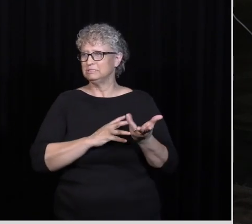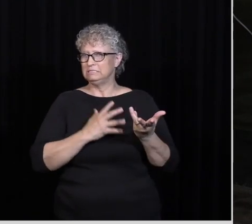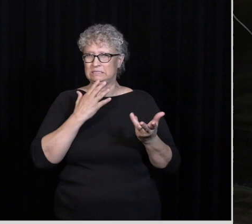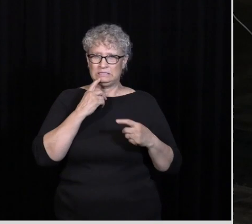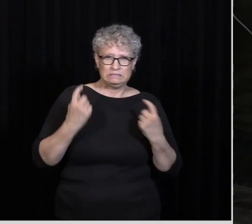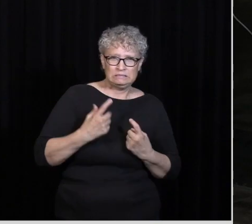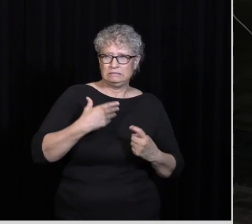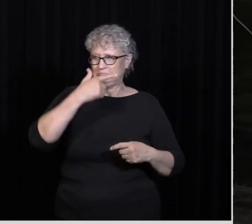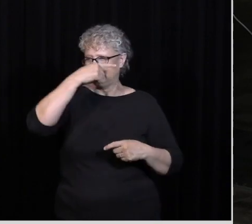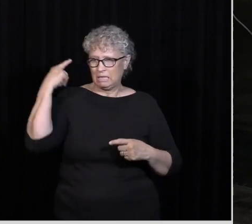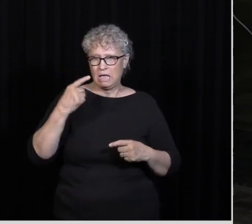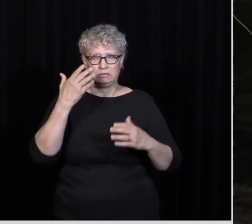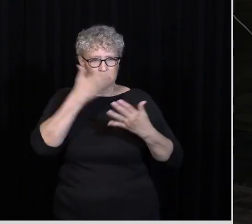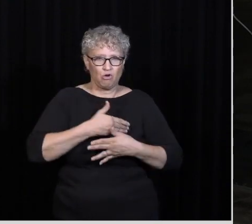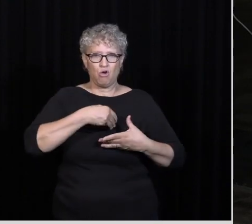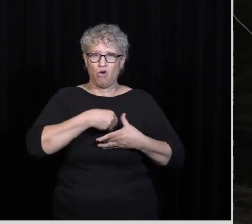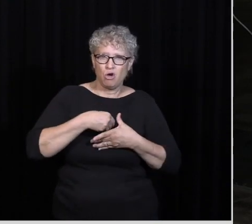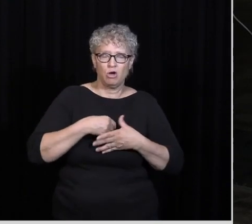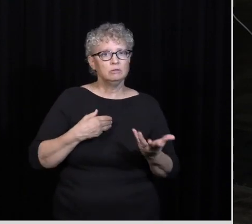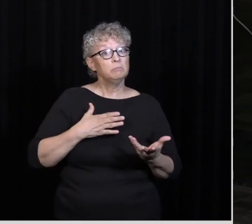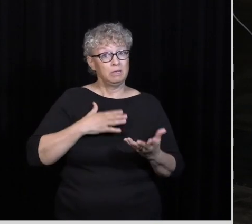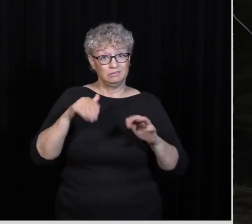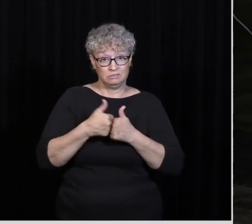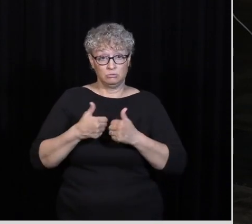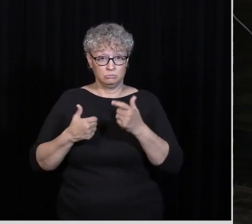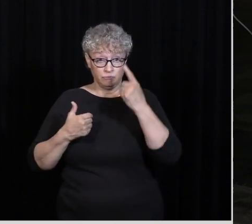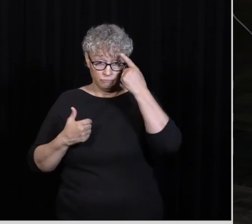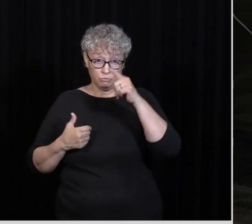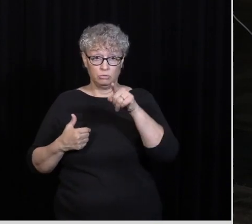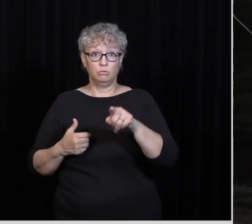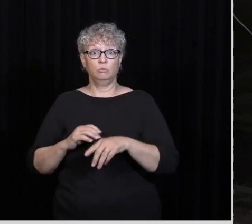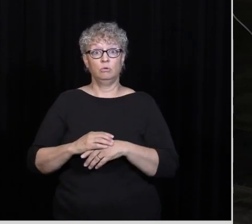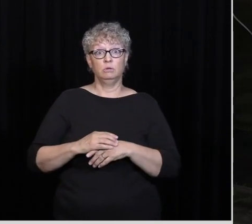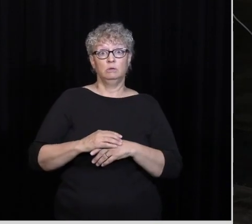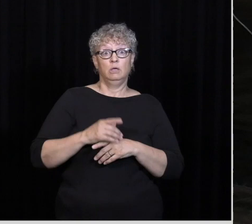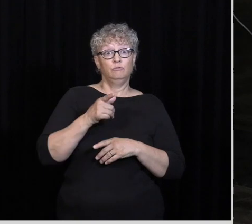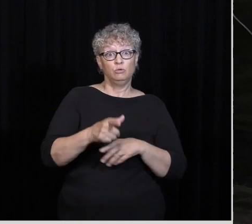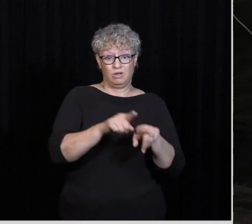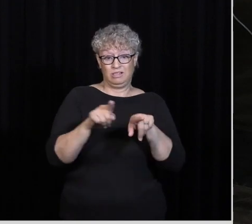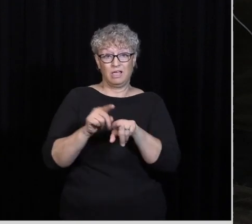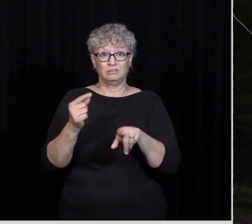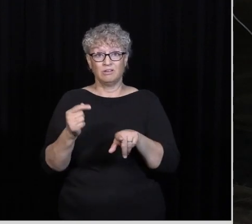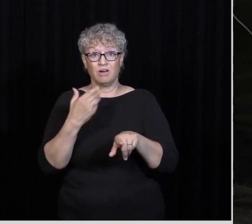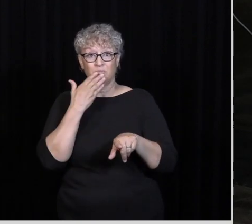blackness And darkness And my challenge For you Friend Is that If there's things In your life That make you More like a dog An evil worker Or a self mutilator